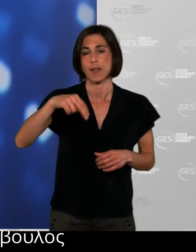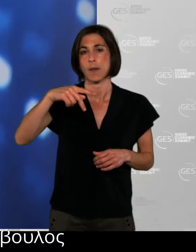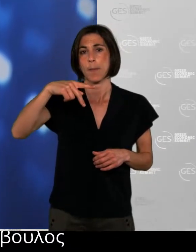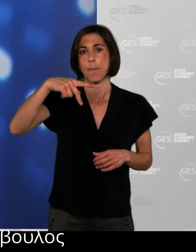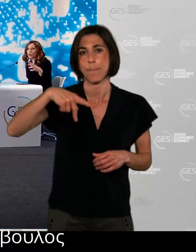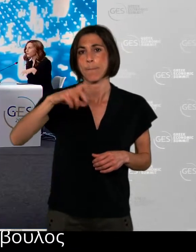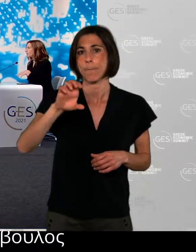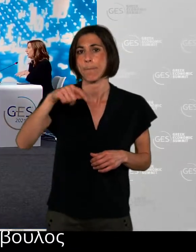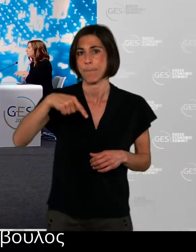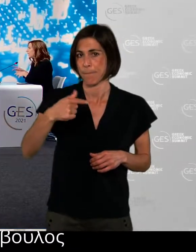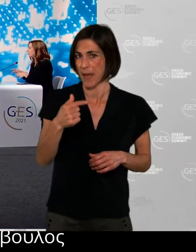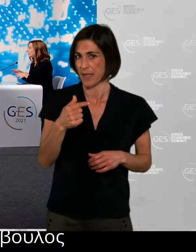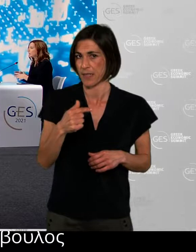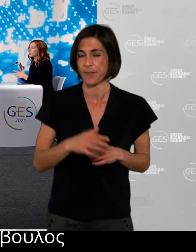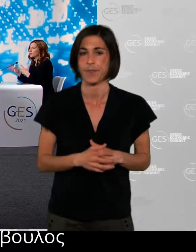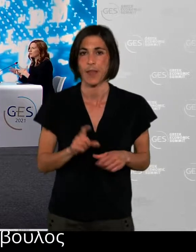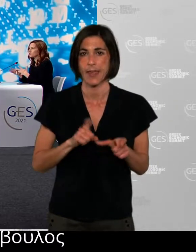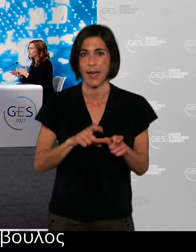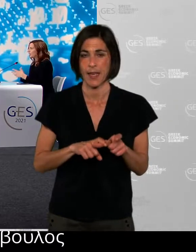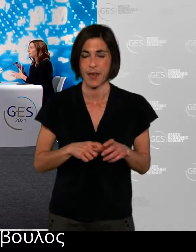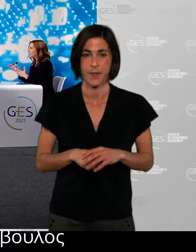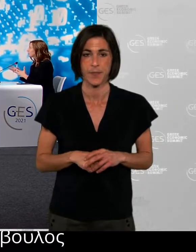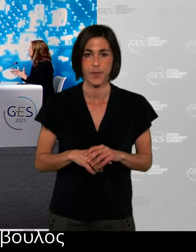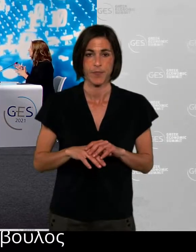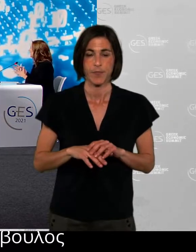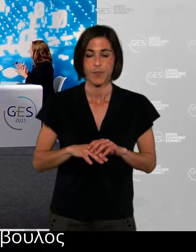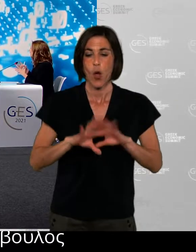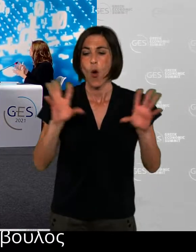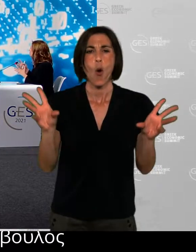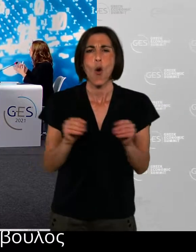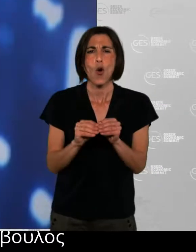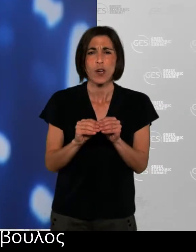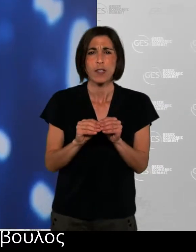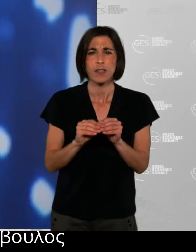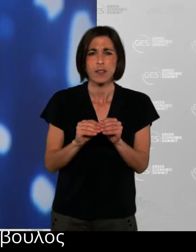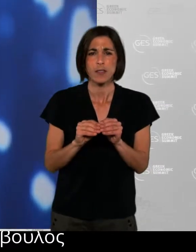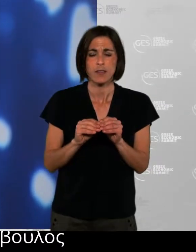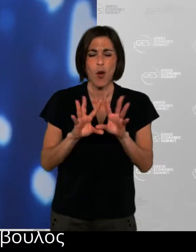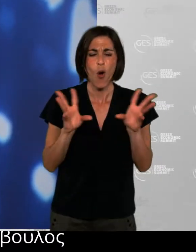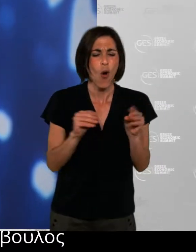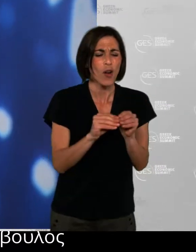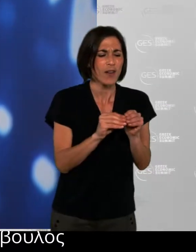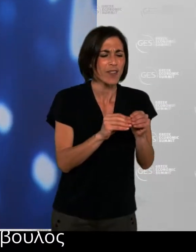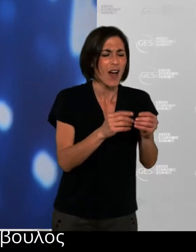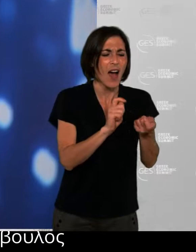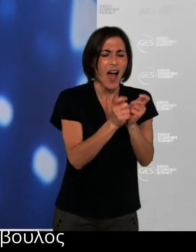more or less forced on us by the pandemic are here to stay. new, a new normal one would say.